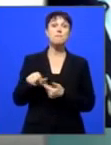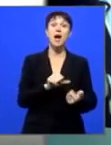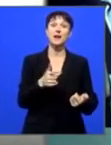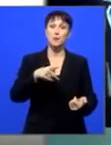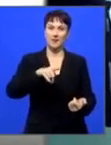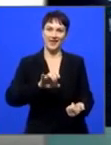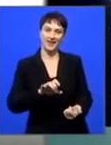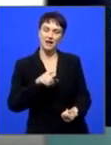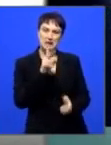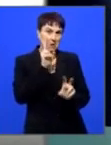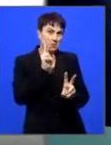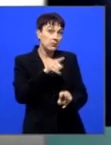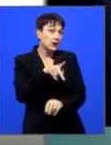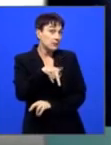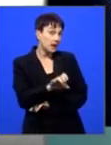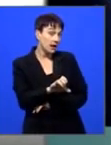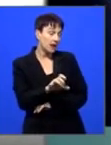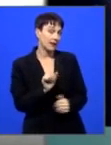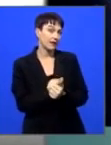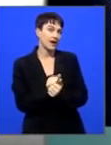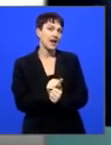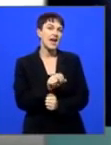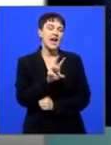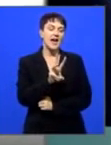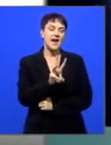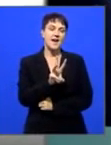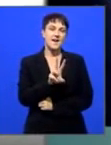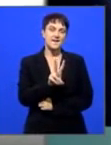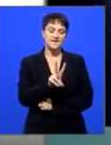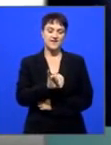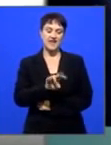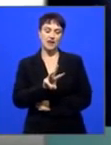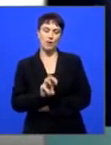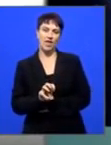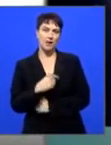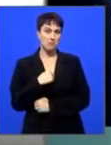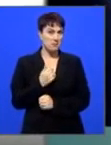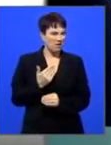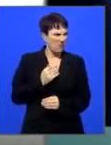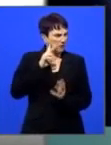to see what's happening there. We have my colleague, Vue, standing by. Vue, I tried to cross you a little bit earlier. I know you were sh...